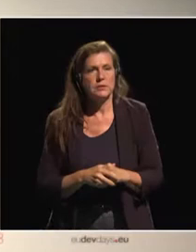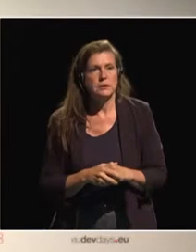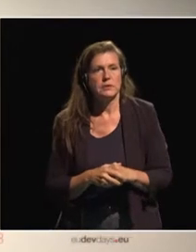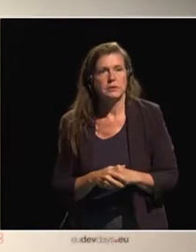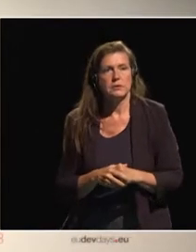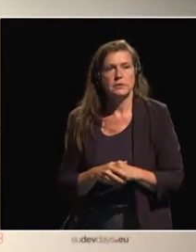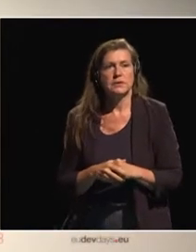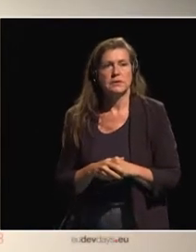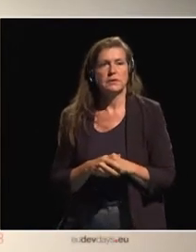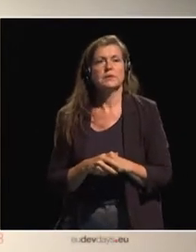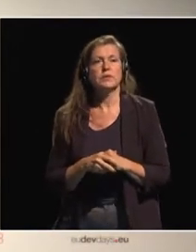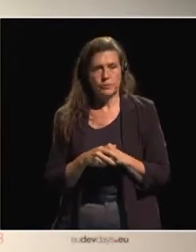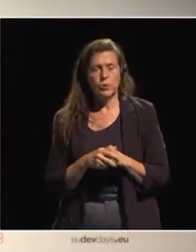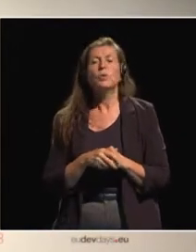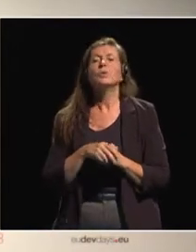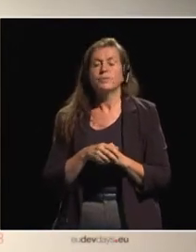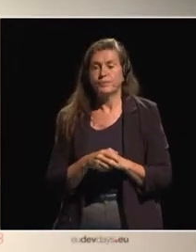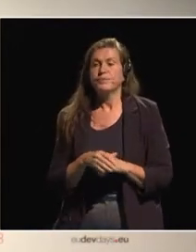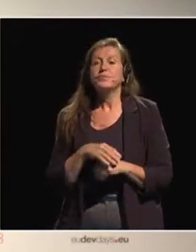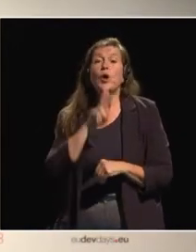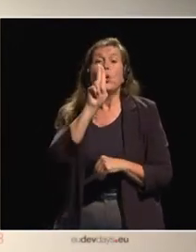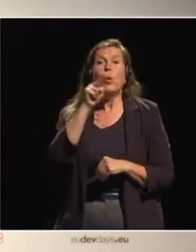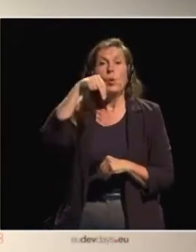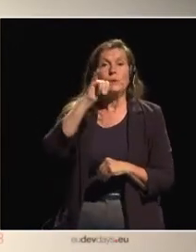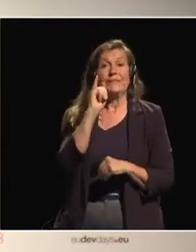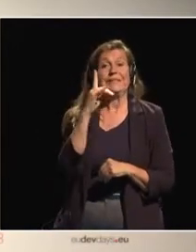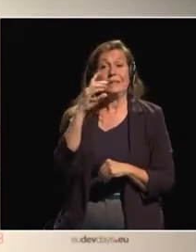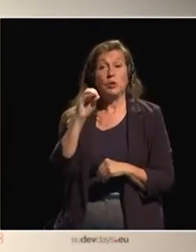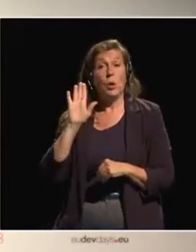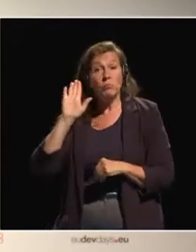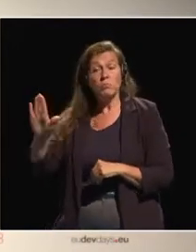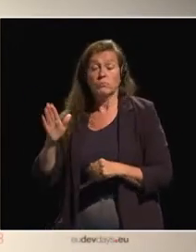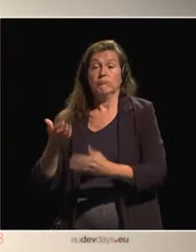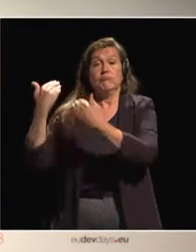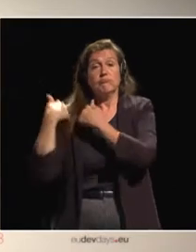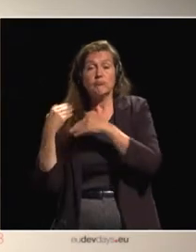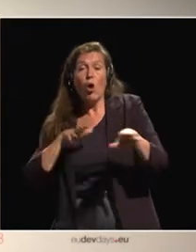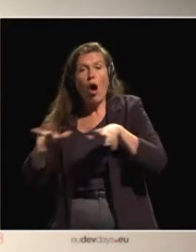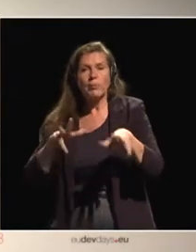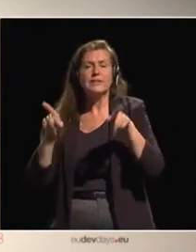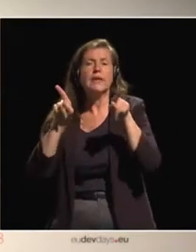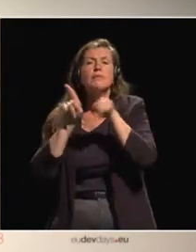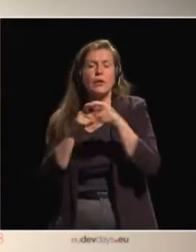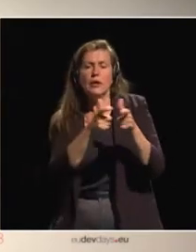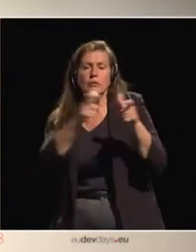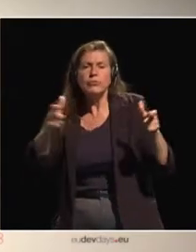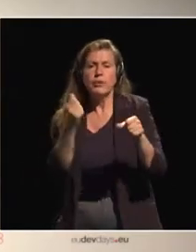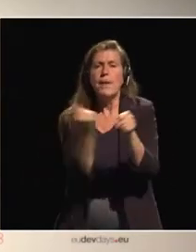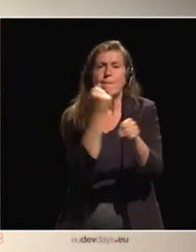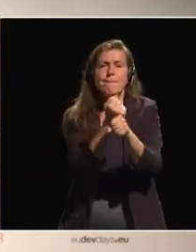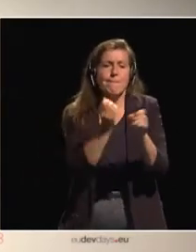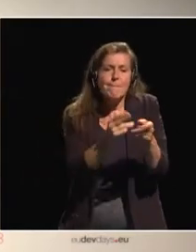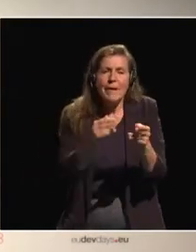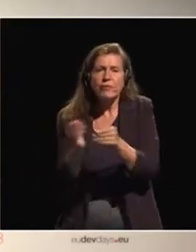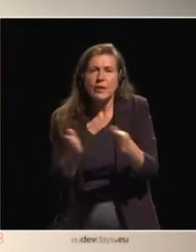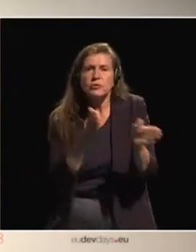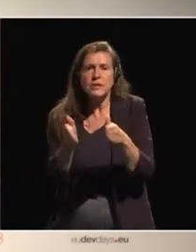UNIDO's operation is really focusing on manufacturing, industrialization. You